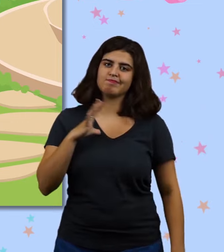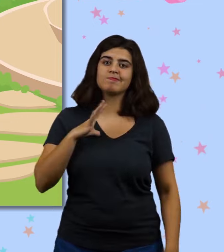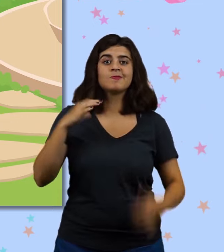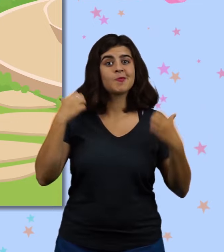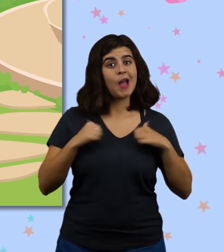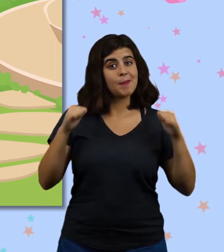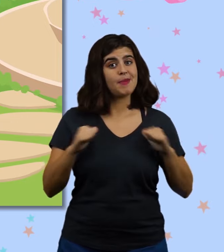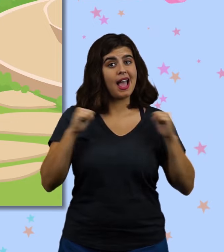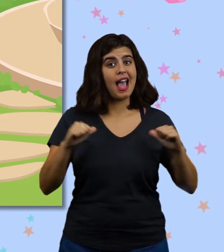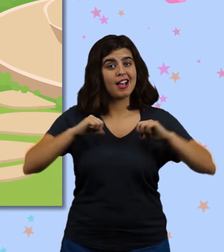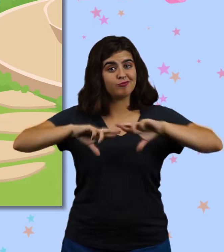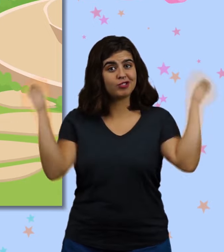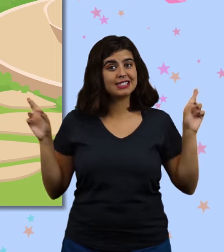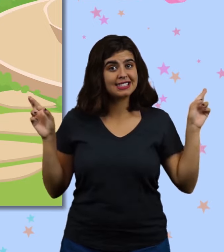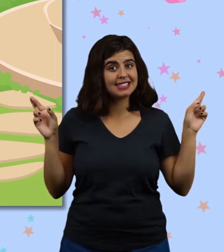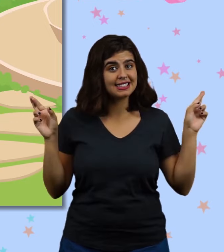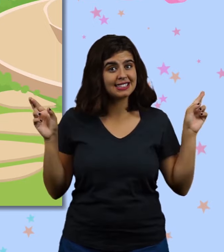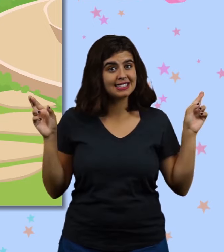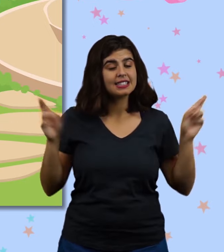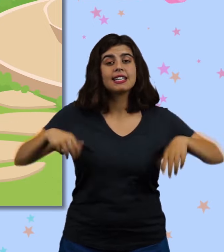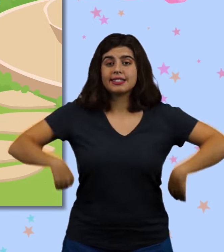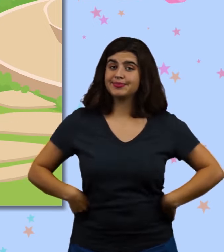No? Then let's get your backpack ready.